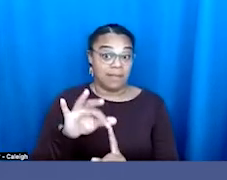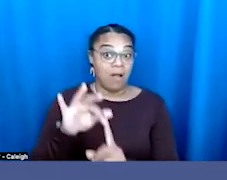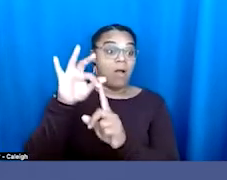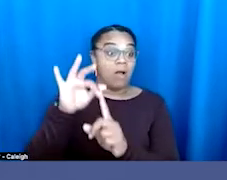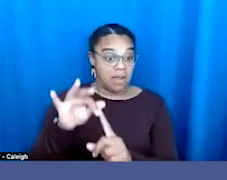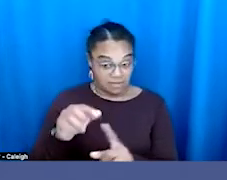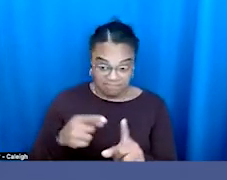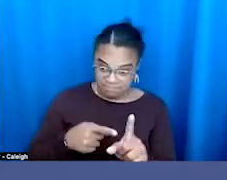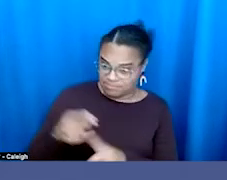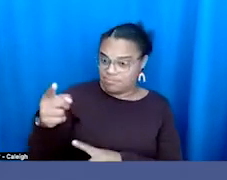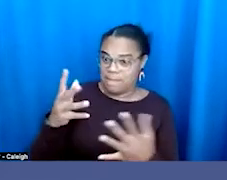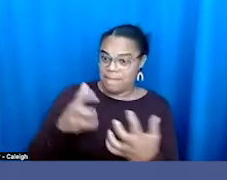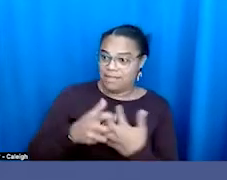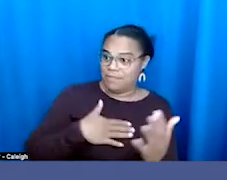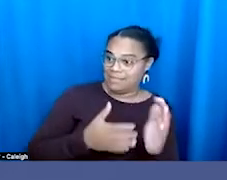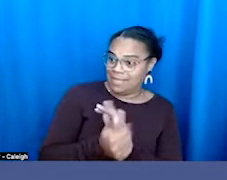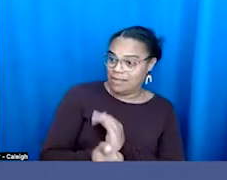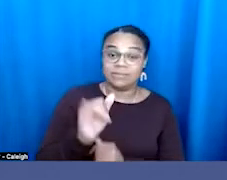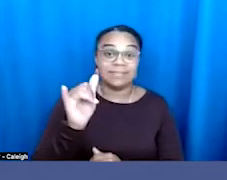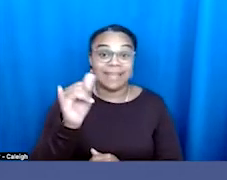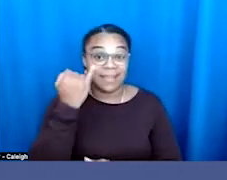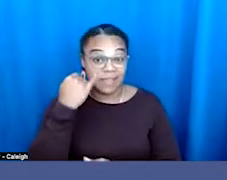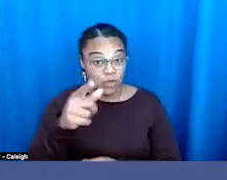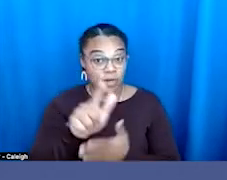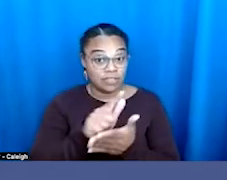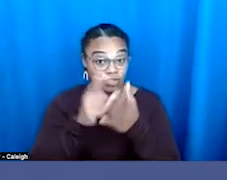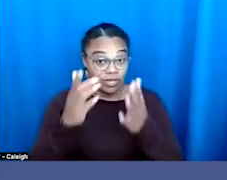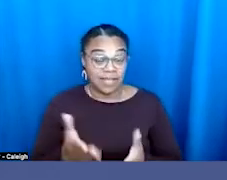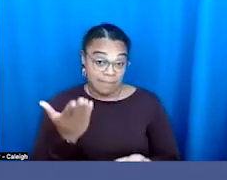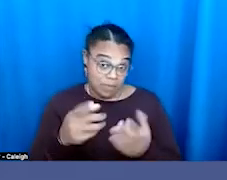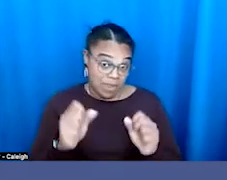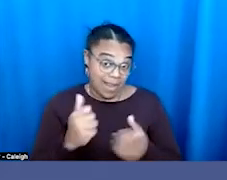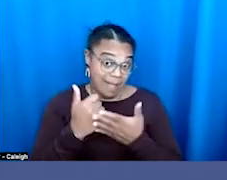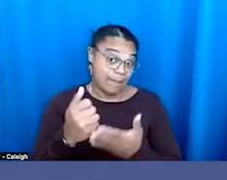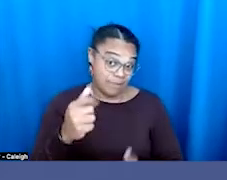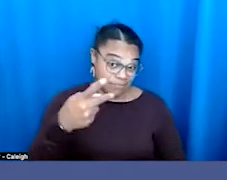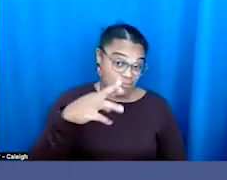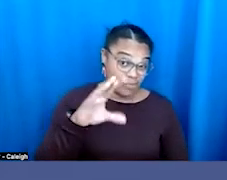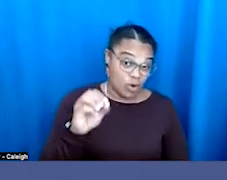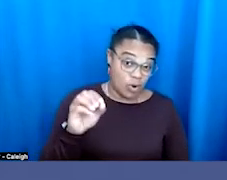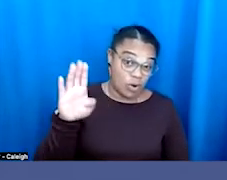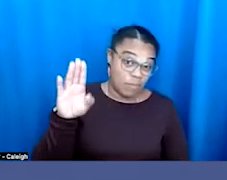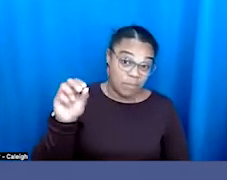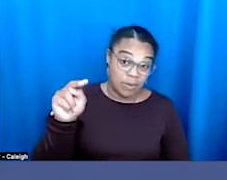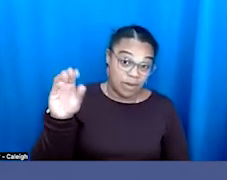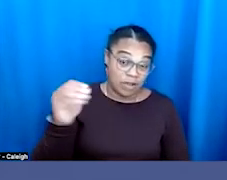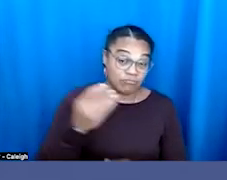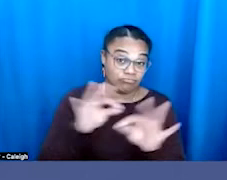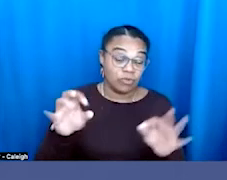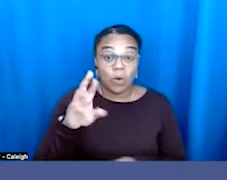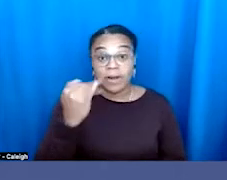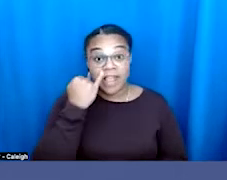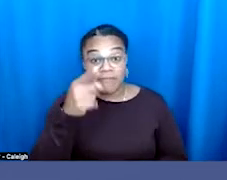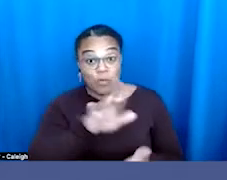your skill set. You know, if you're an attorney, maybe you can help pro bono. If you're a chef, maybe you can help cook for an event.